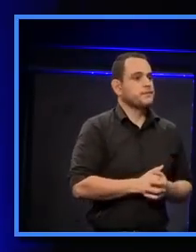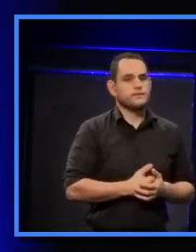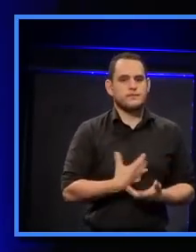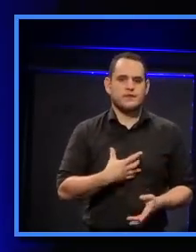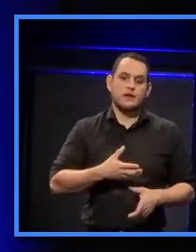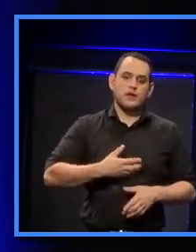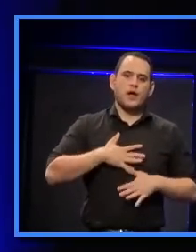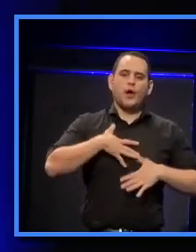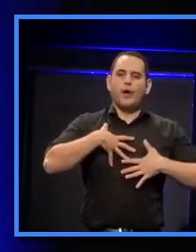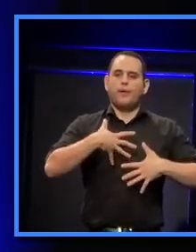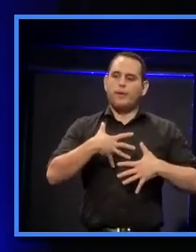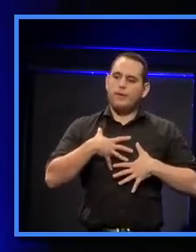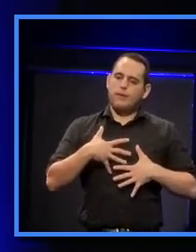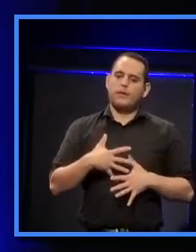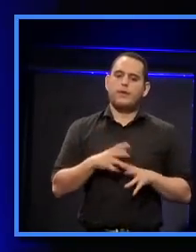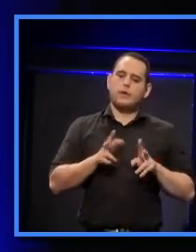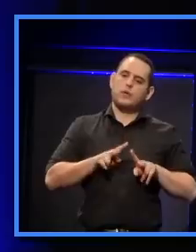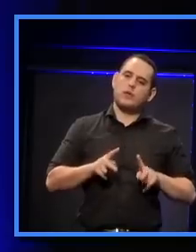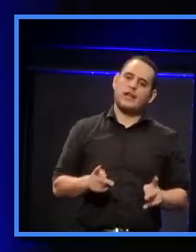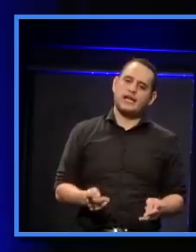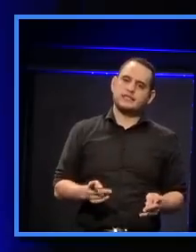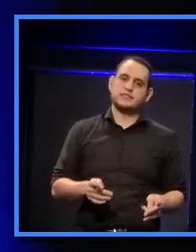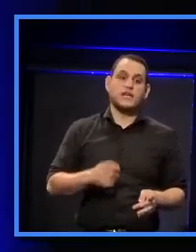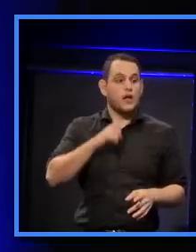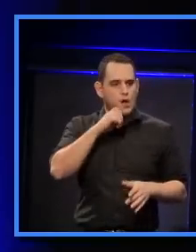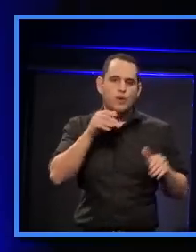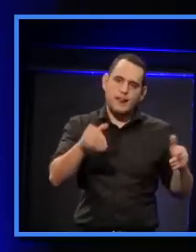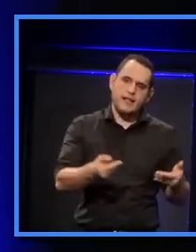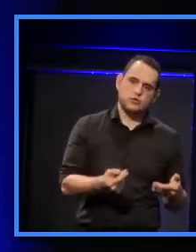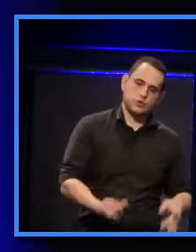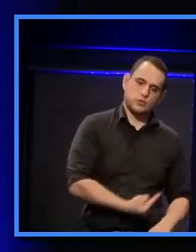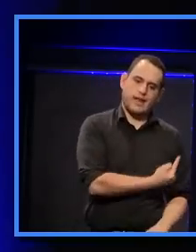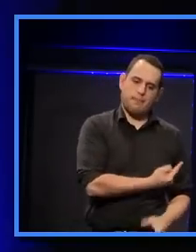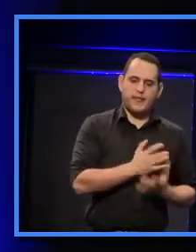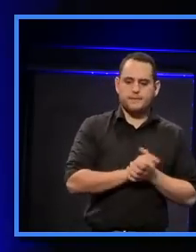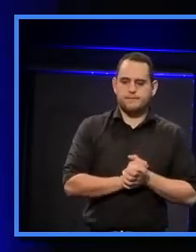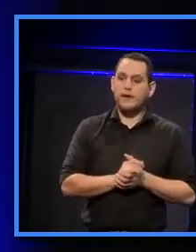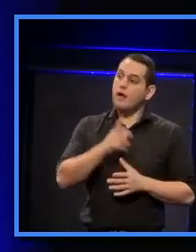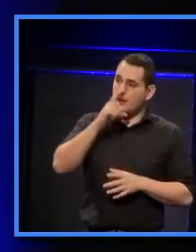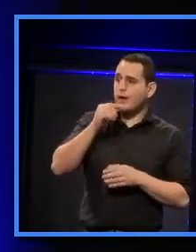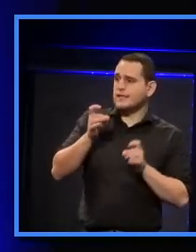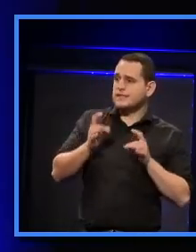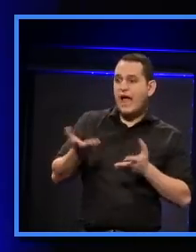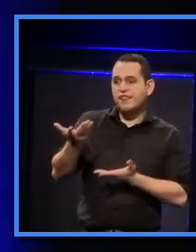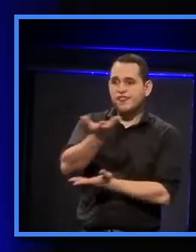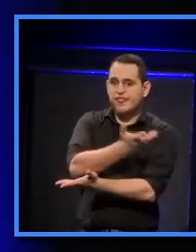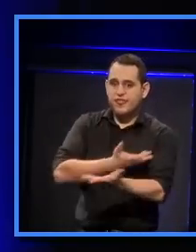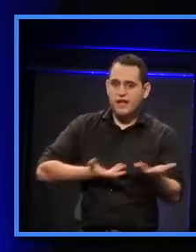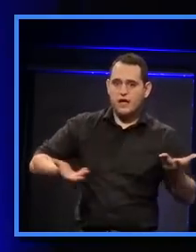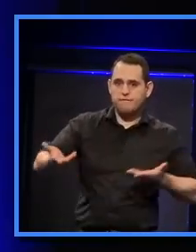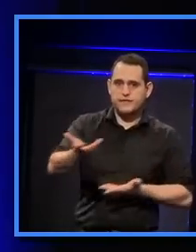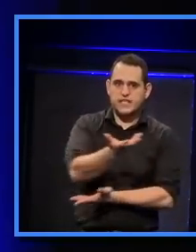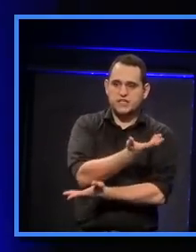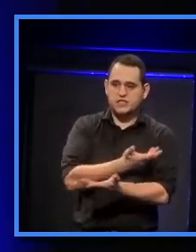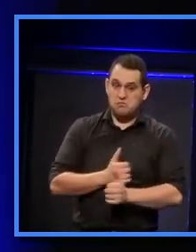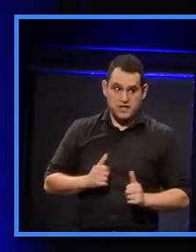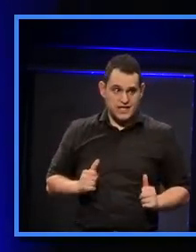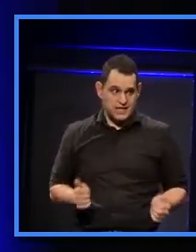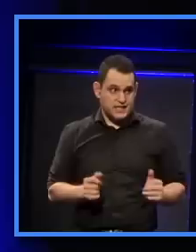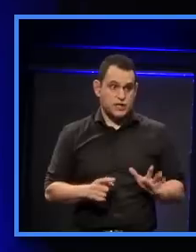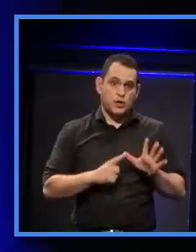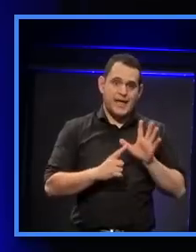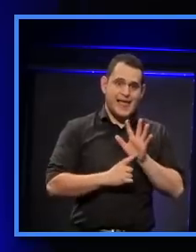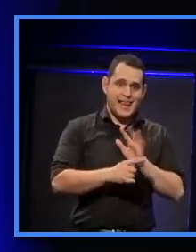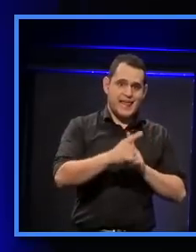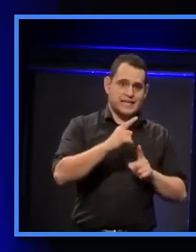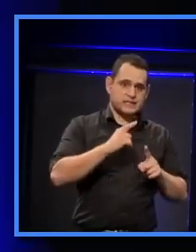grab a bit of breath of air, as they come up, perhaps I'll introduce them and then we'll get the conversation going. So, Alex, if you'd like